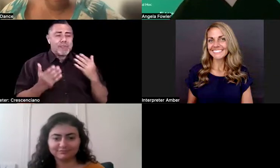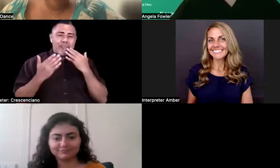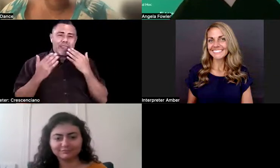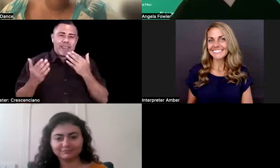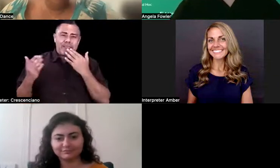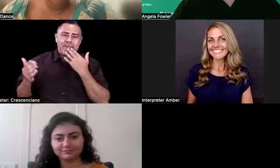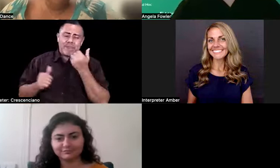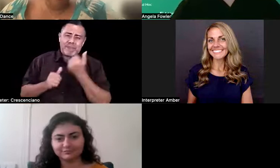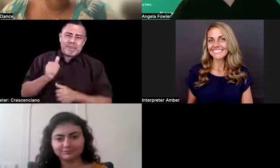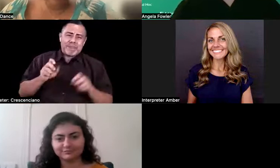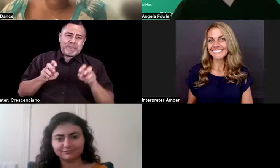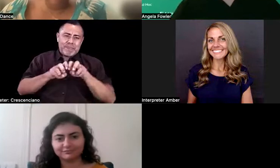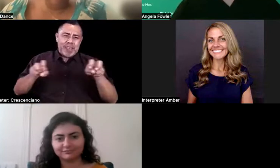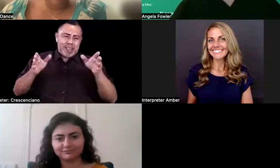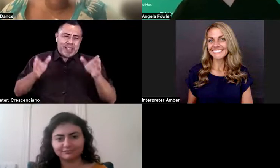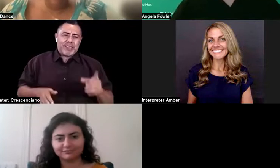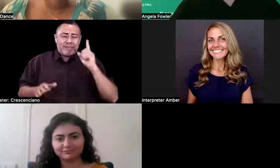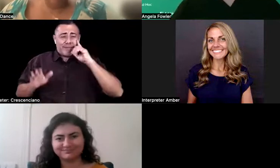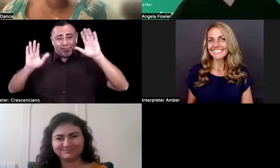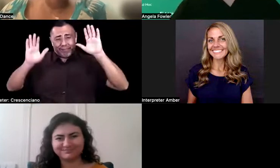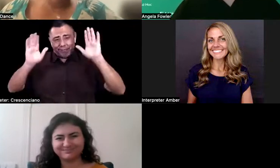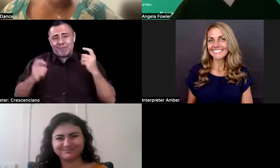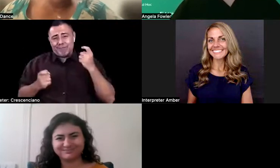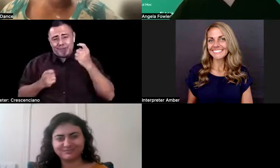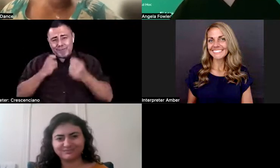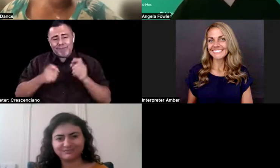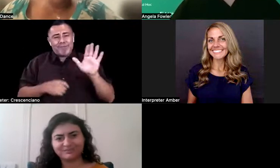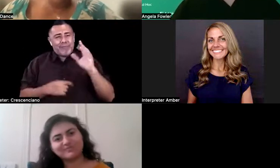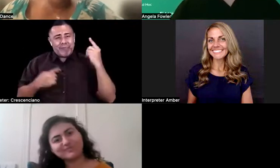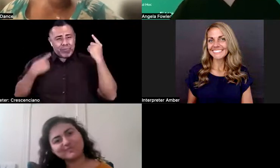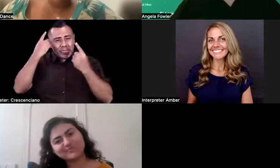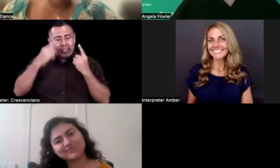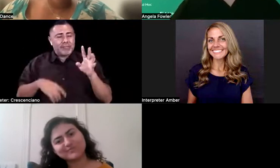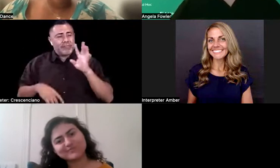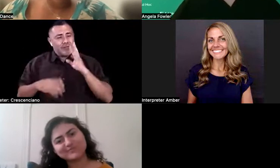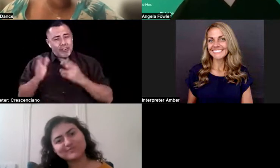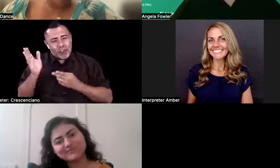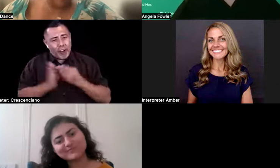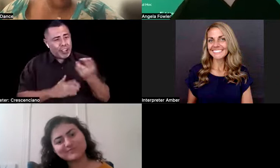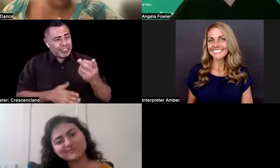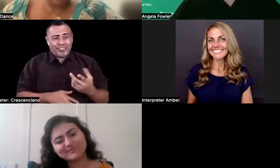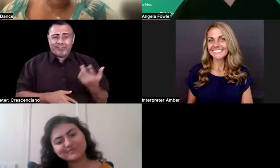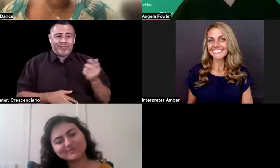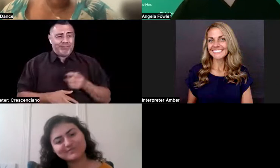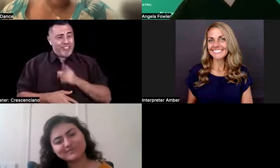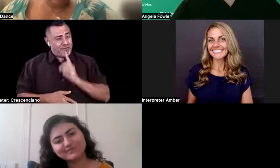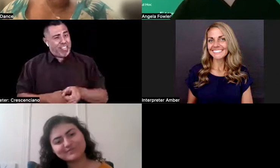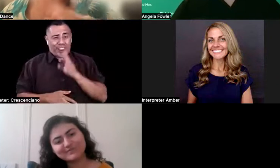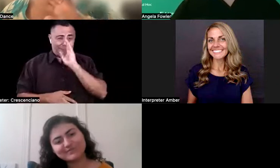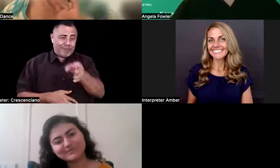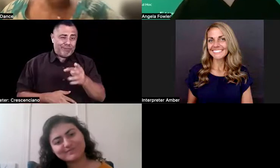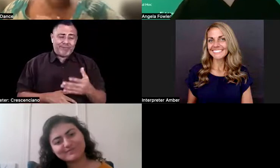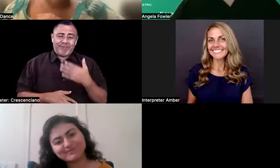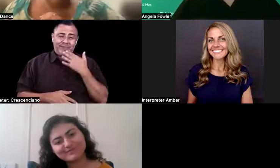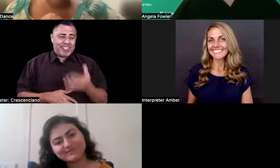amazing contributions and thoughts and honesty and realness all night and day. Um, and